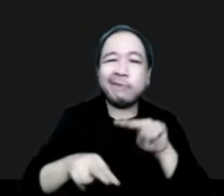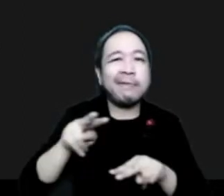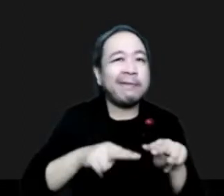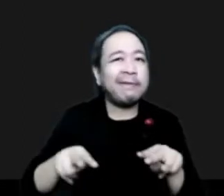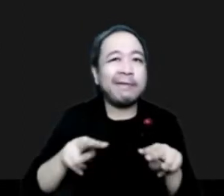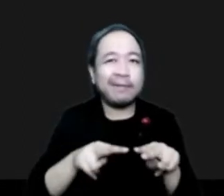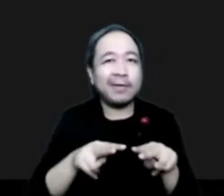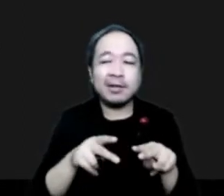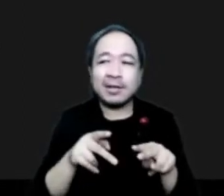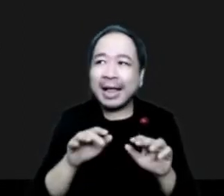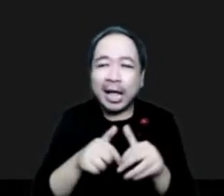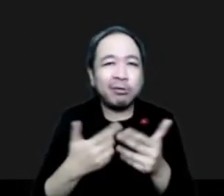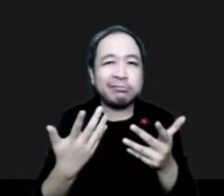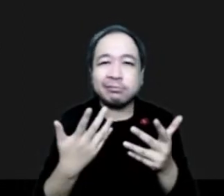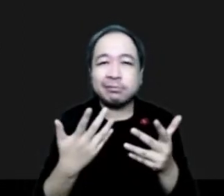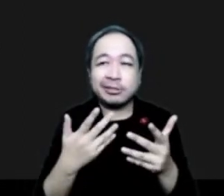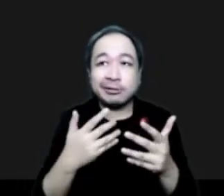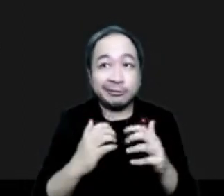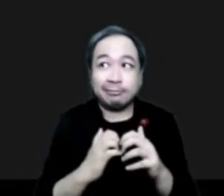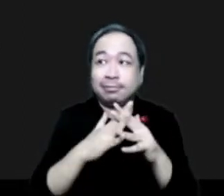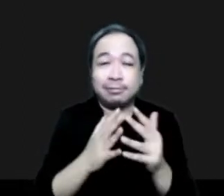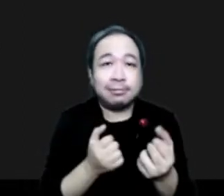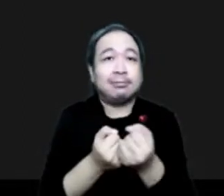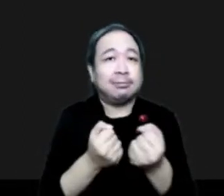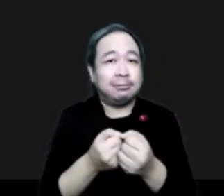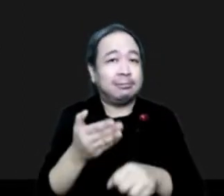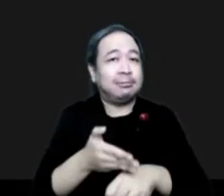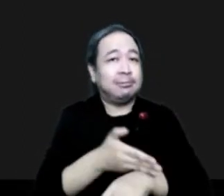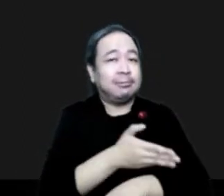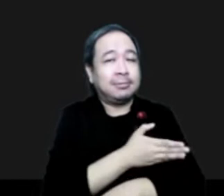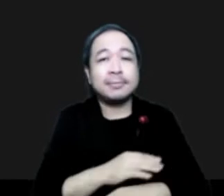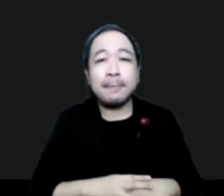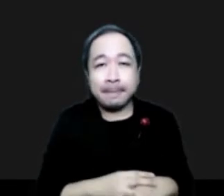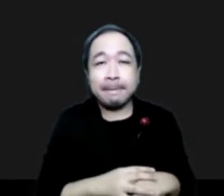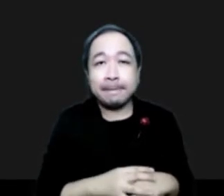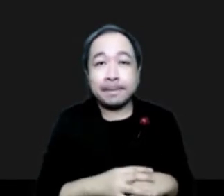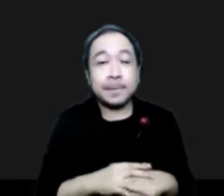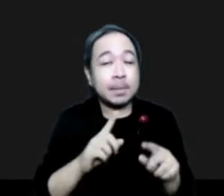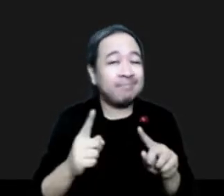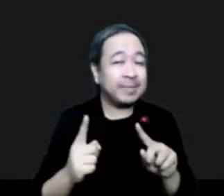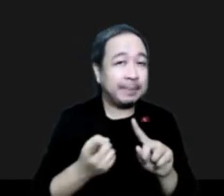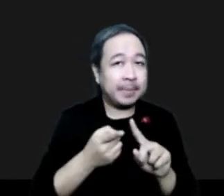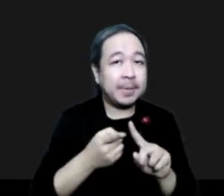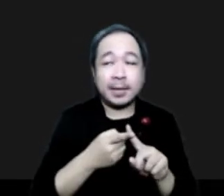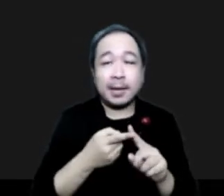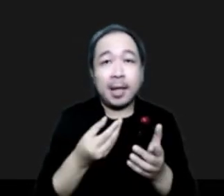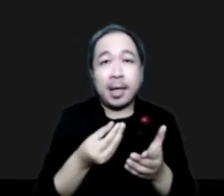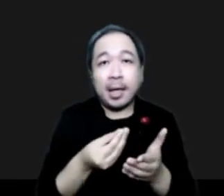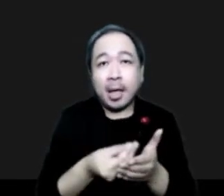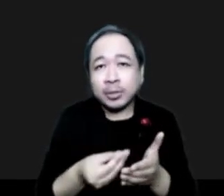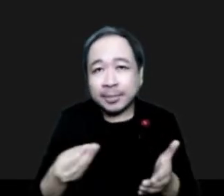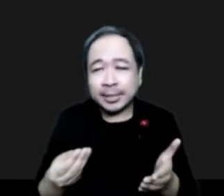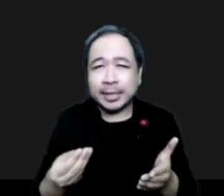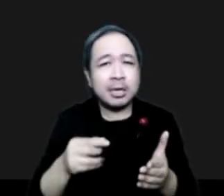I would like to mention that of crucial importance is the need for resources to be directed to support fire data collection and analysis that